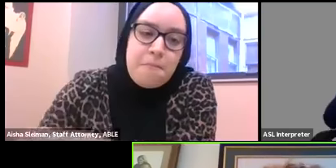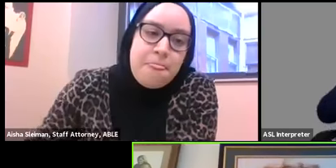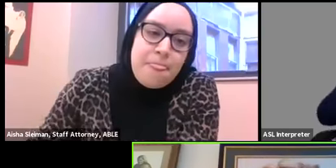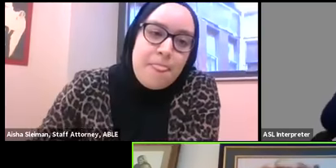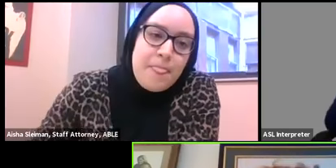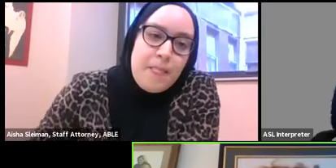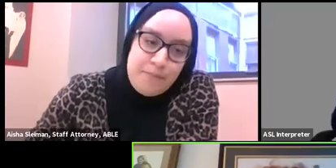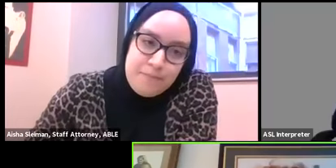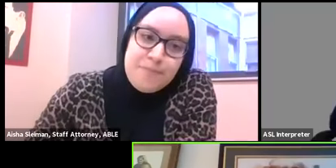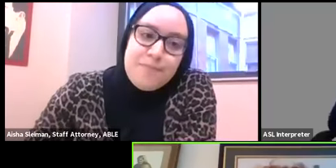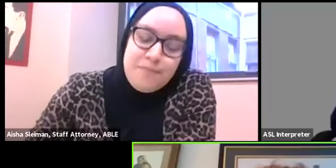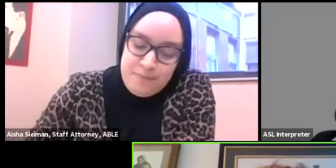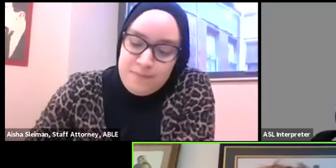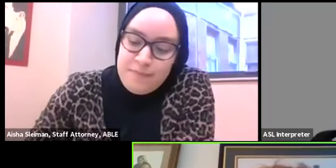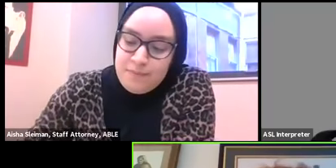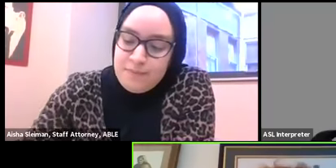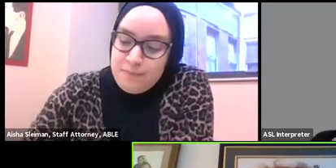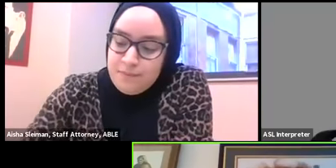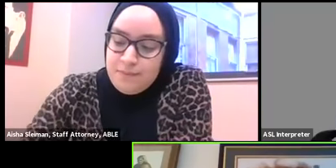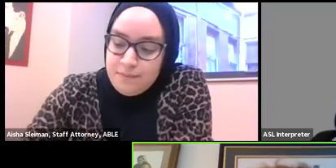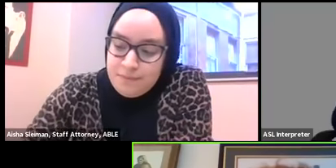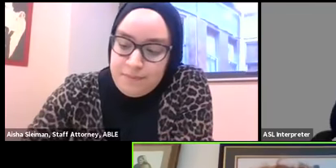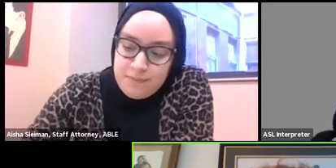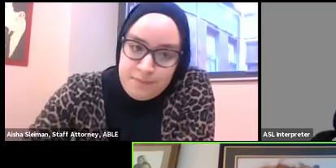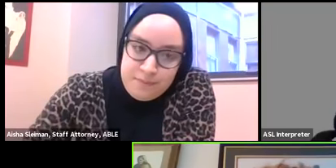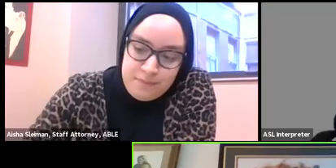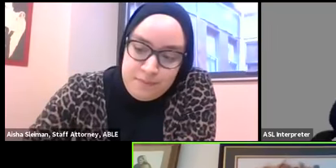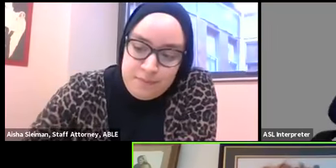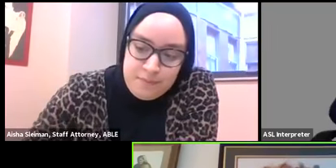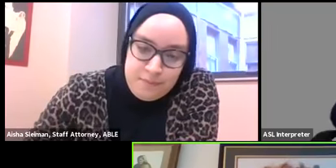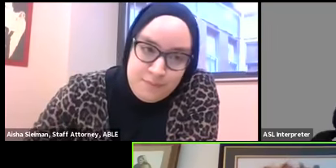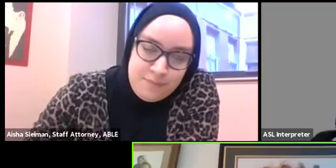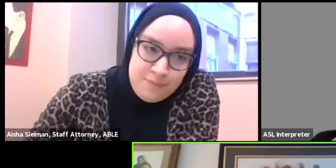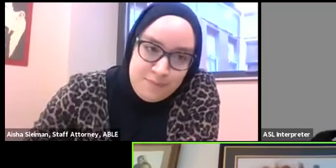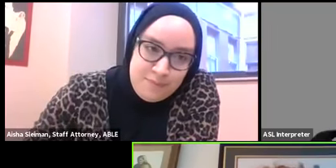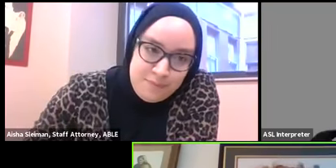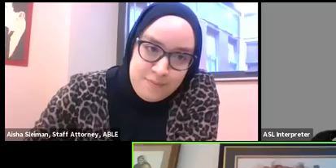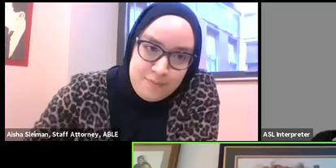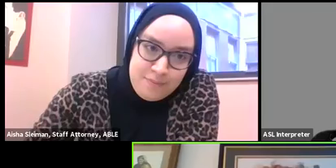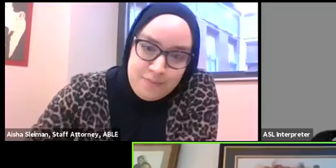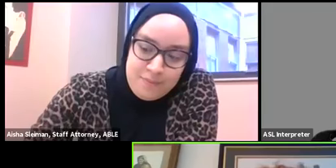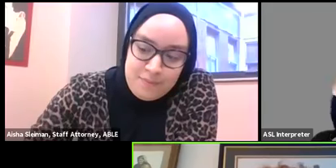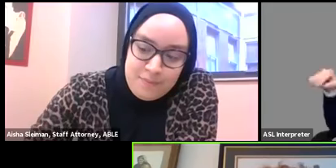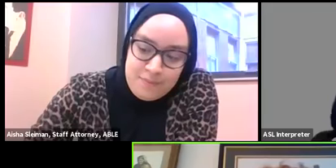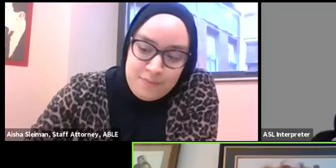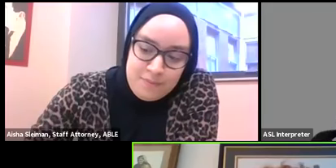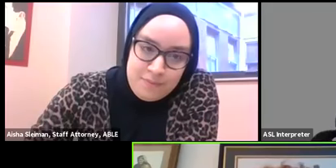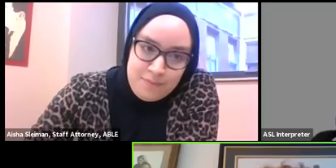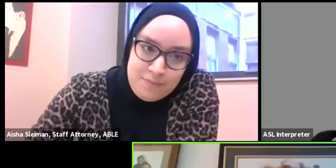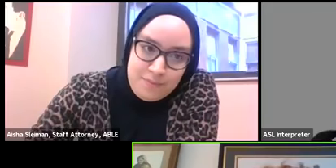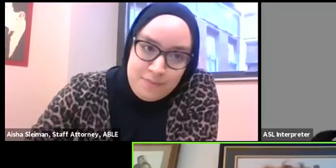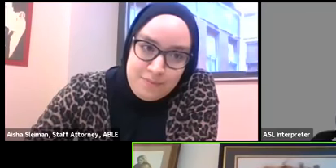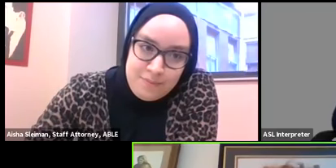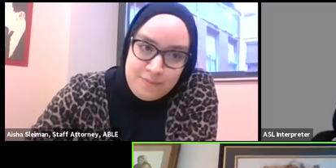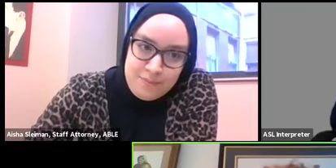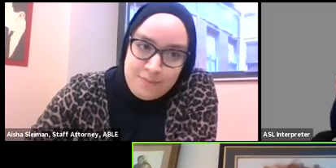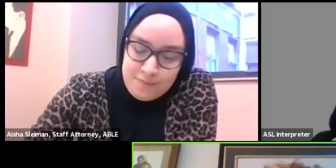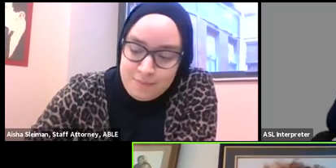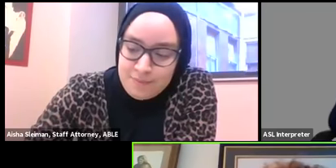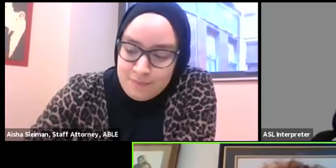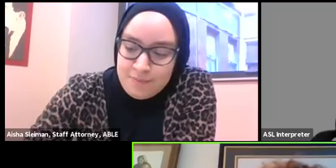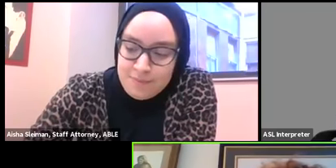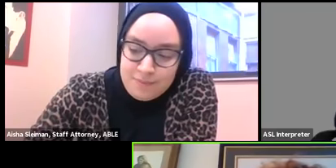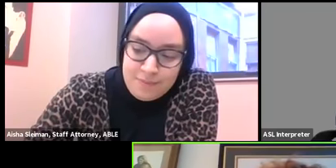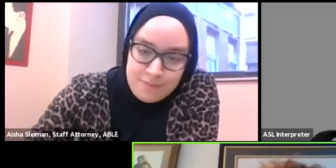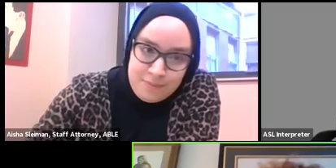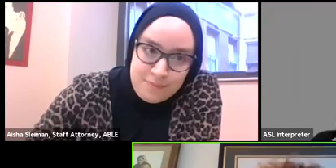you're waiting for your stimulus question as the person was before and they they know that their stimulus um amount is going